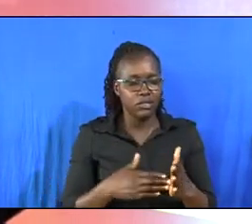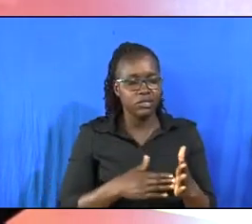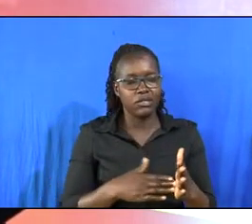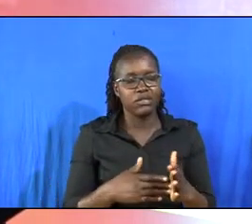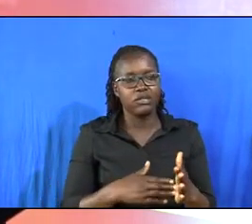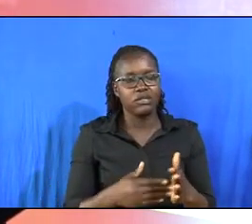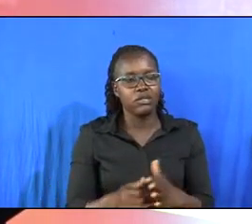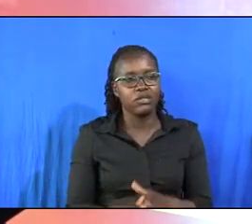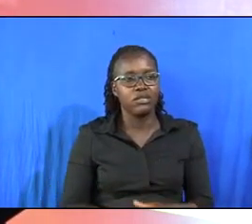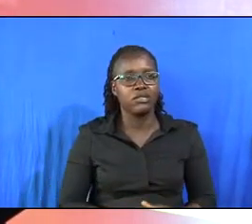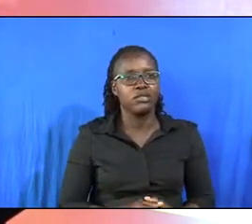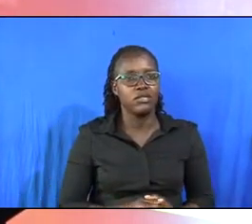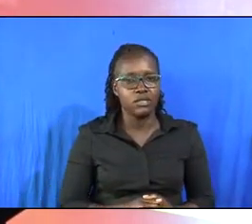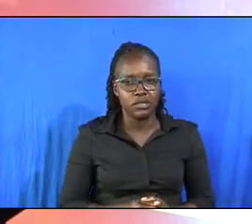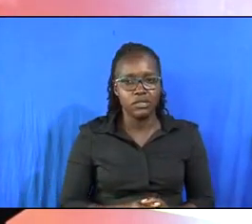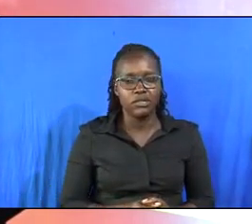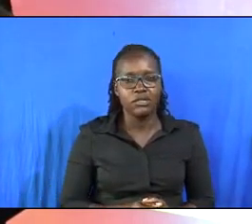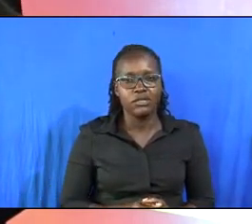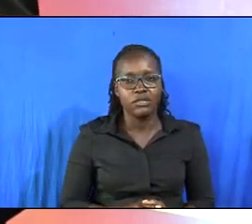but the body is weak.